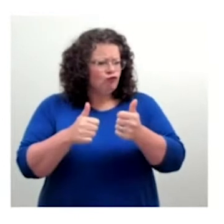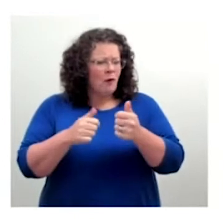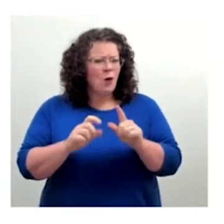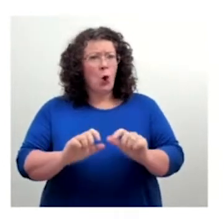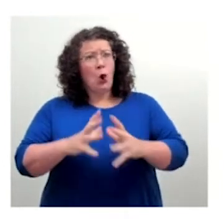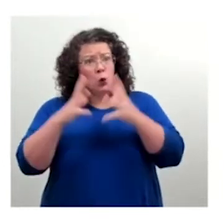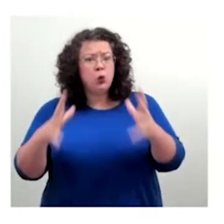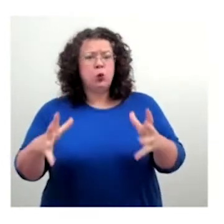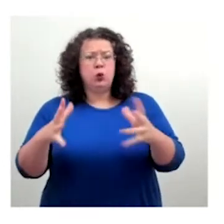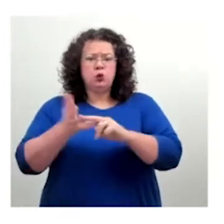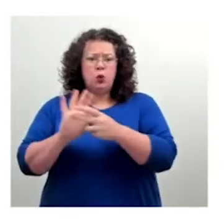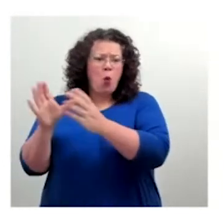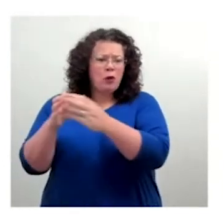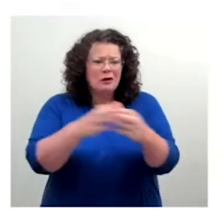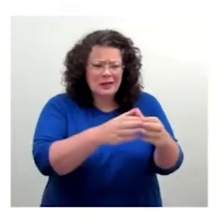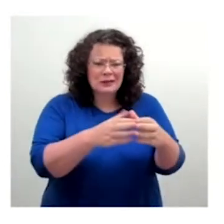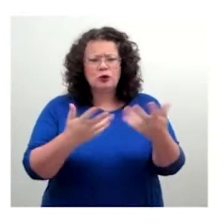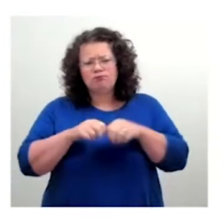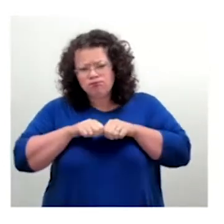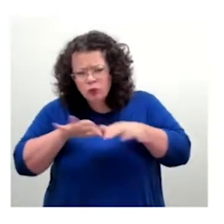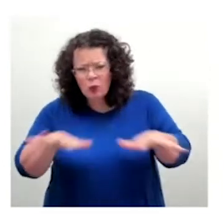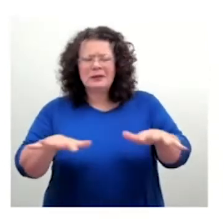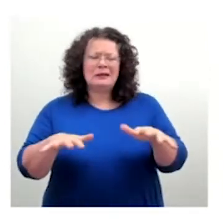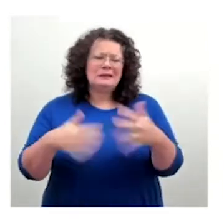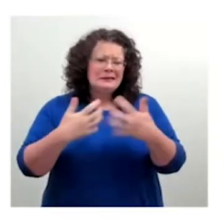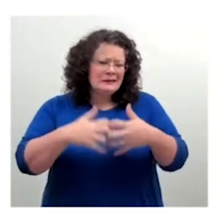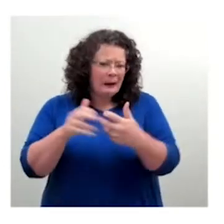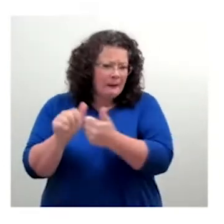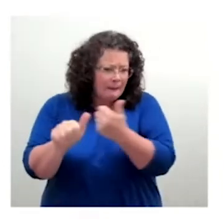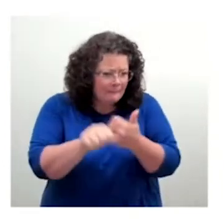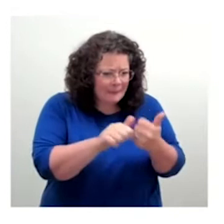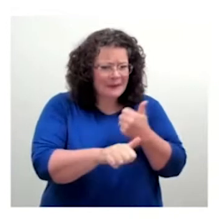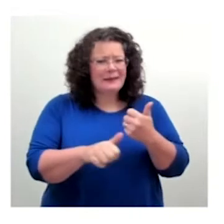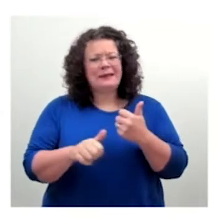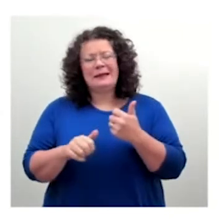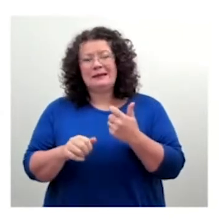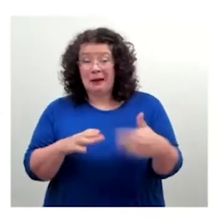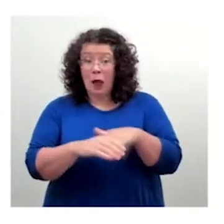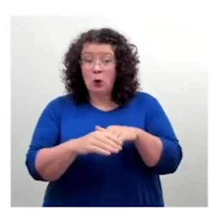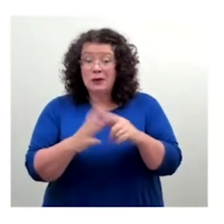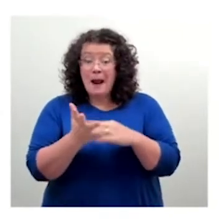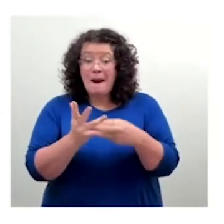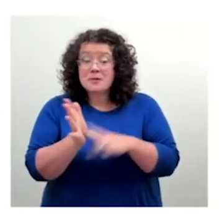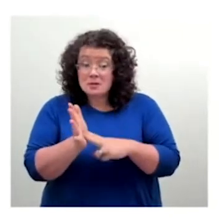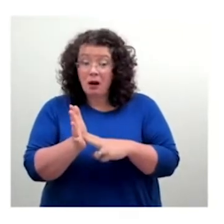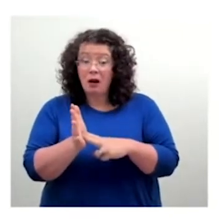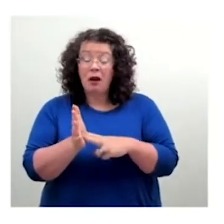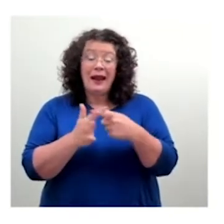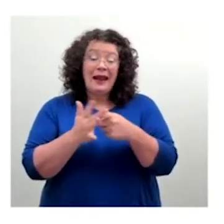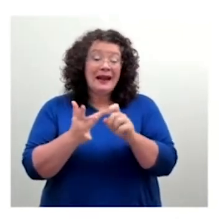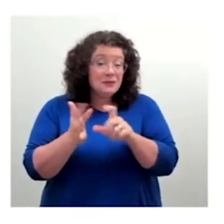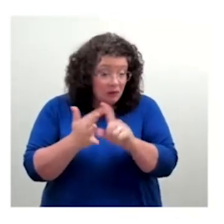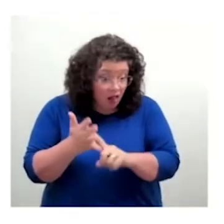the Rio Olympic Games, etc. They've done typefaces for all these fantastic things. The Nokia Pure typeface as well.